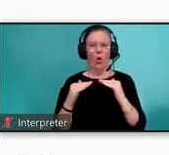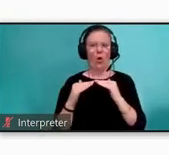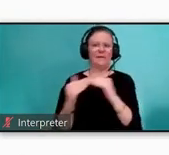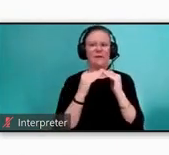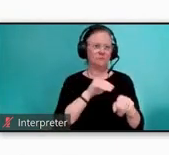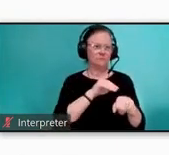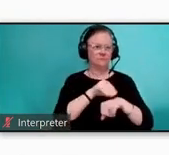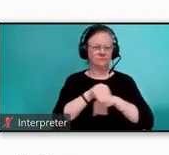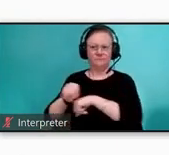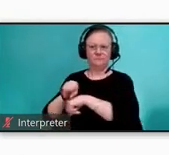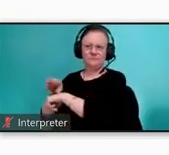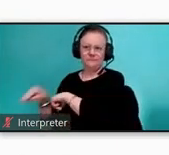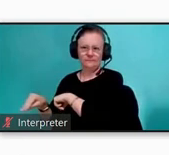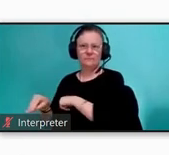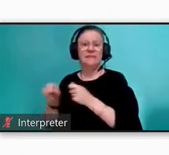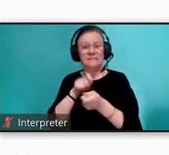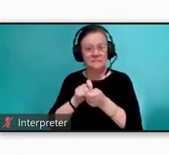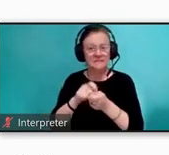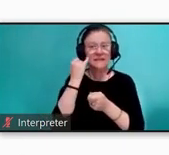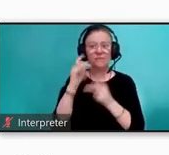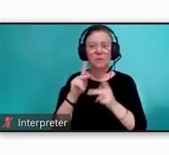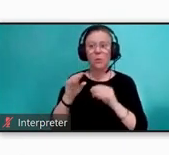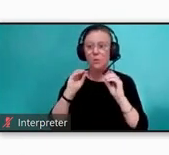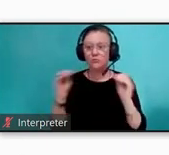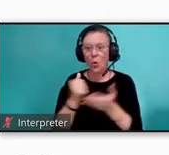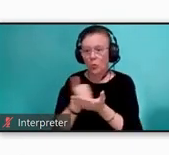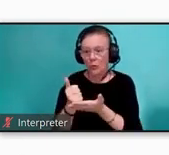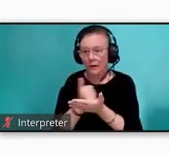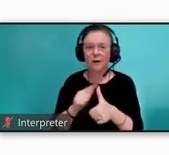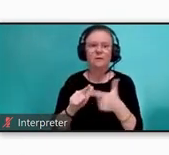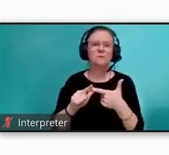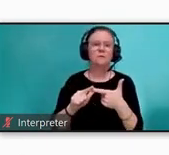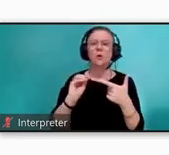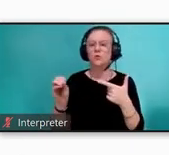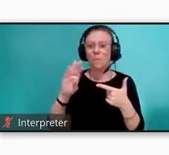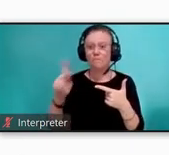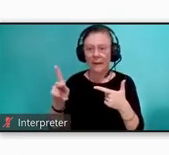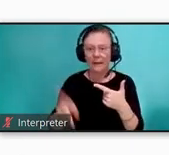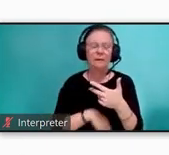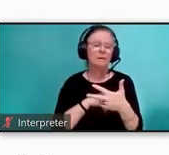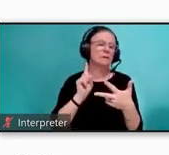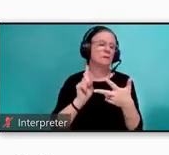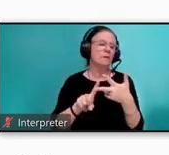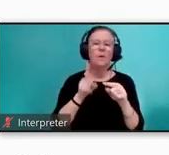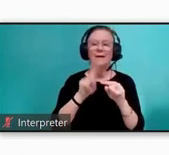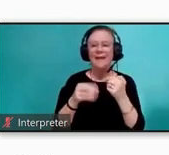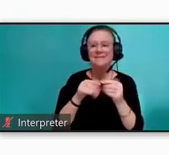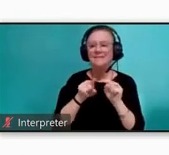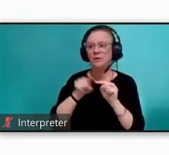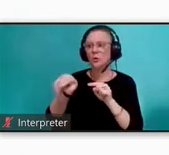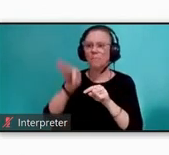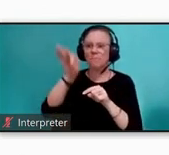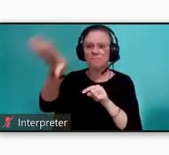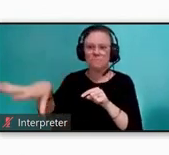those who are unbanked, lack credit cards, or lack access to locations for purchasing fare media in advance